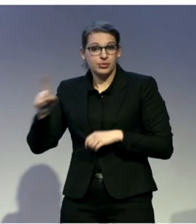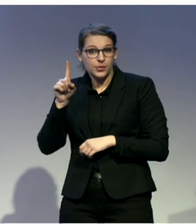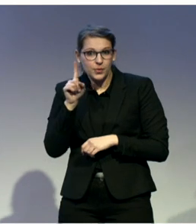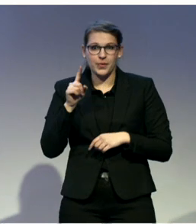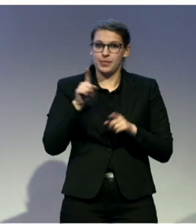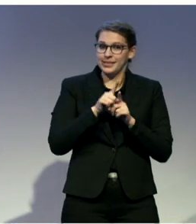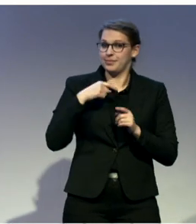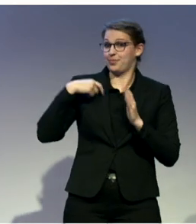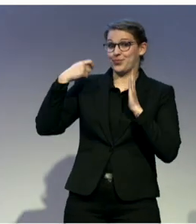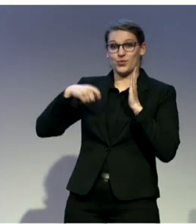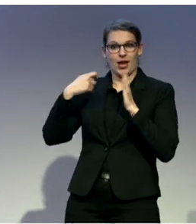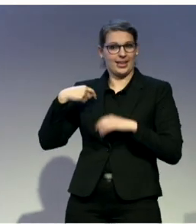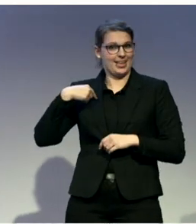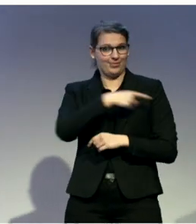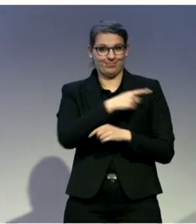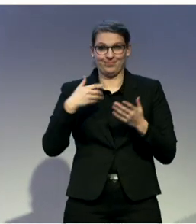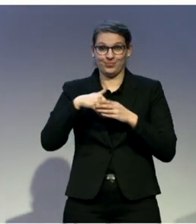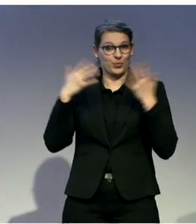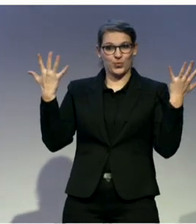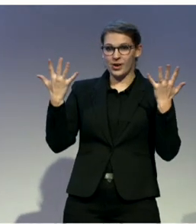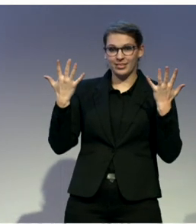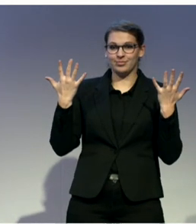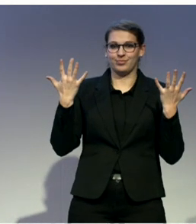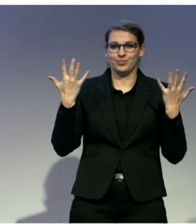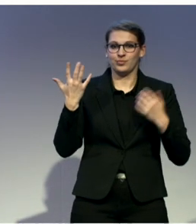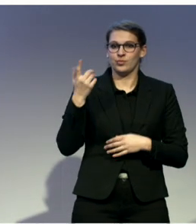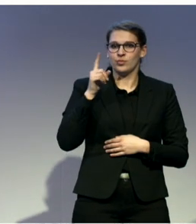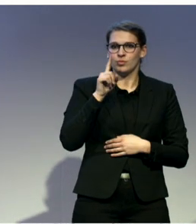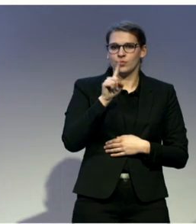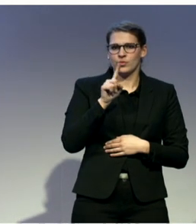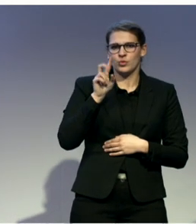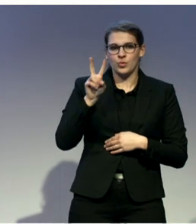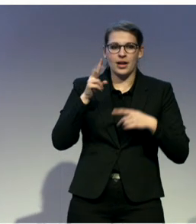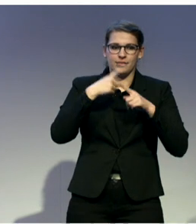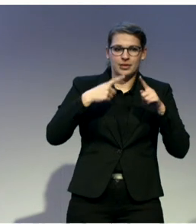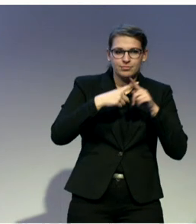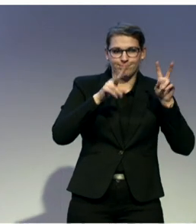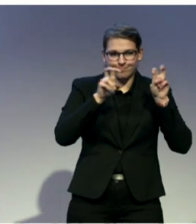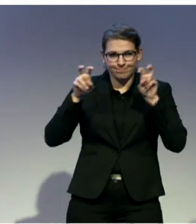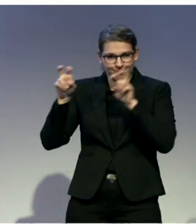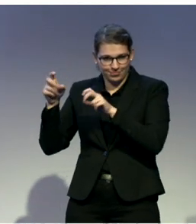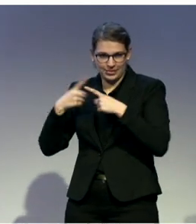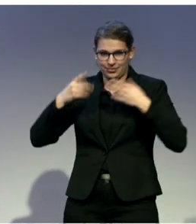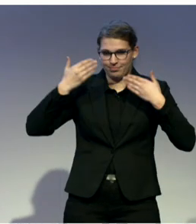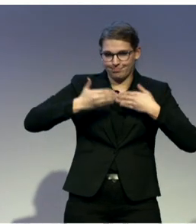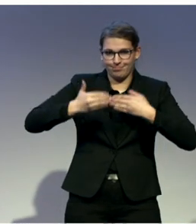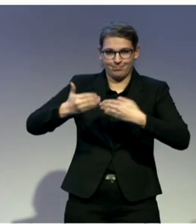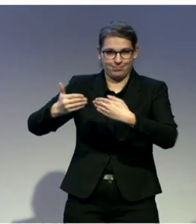a 12-lesson, six-meeting, two hours each program, which deaf people are